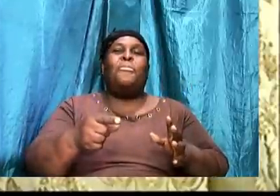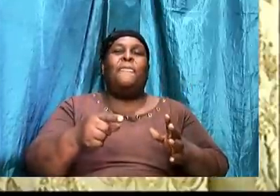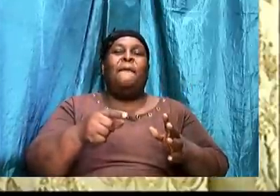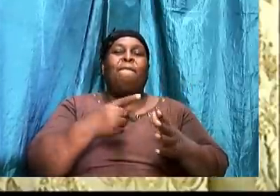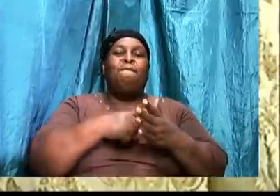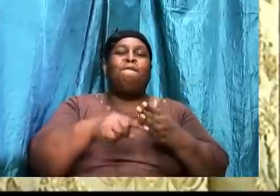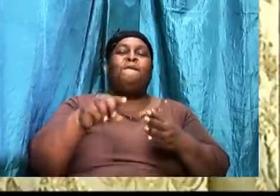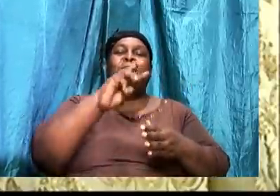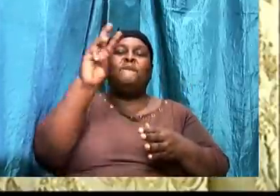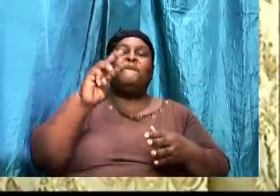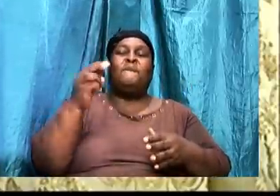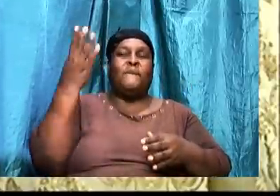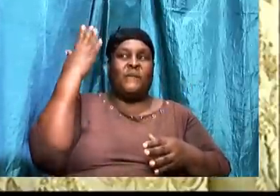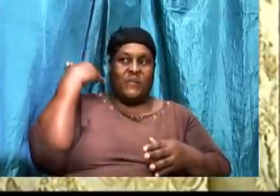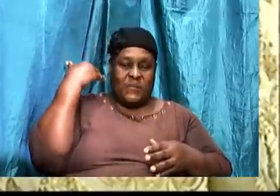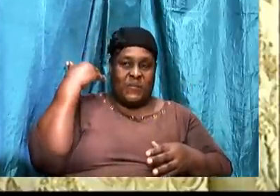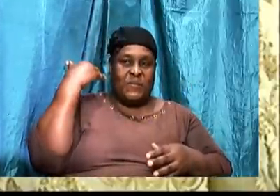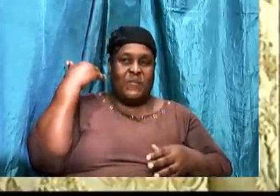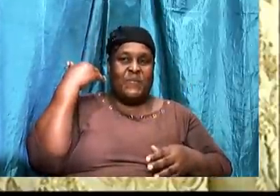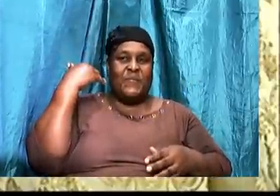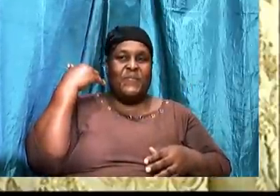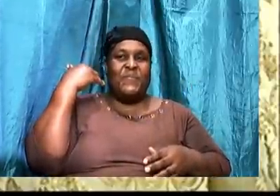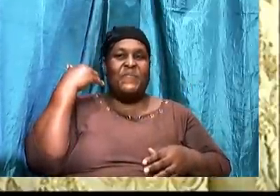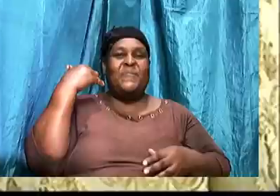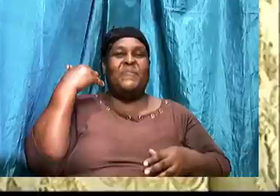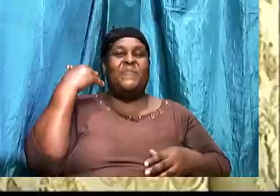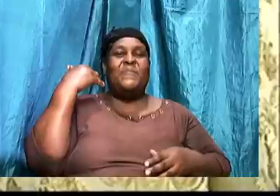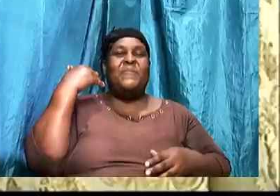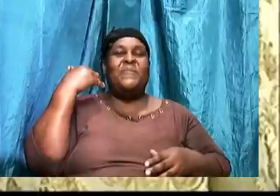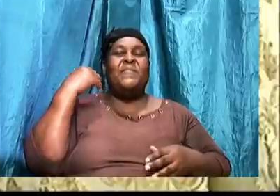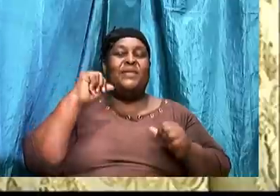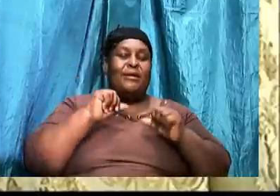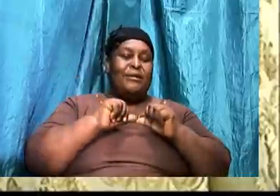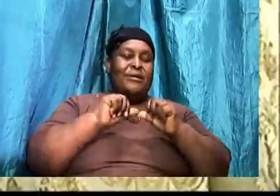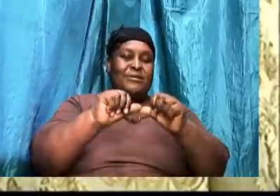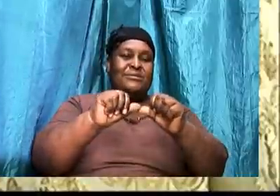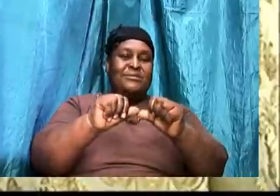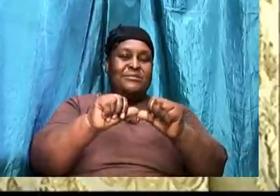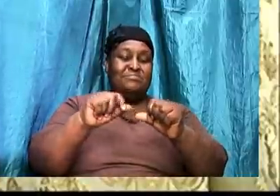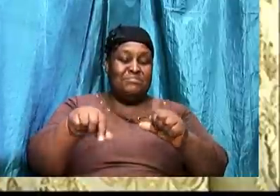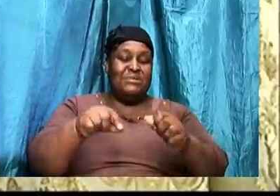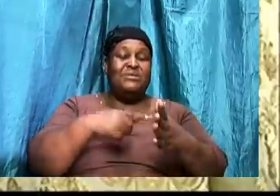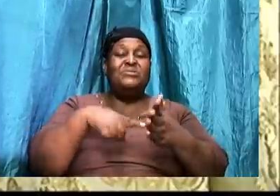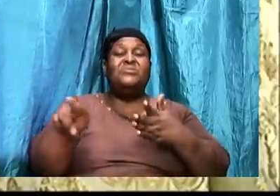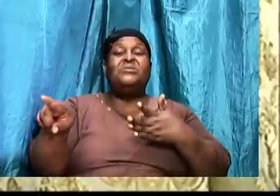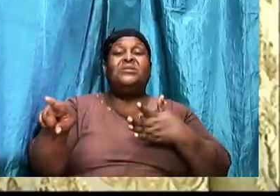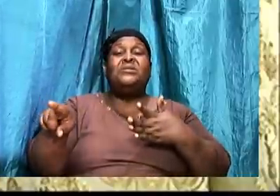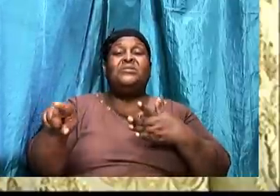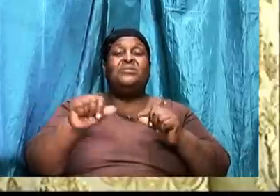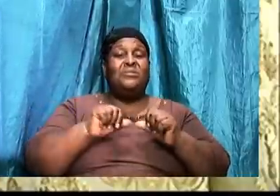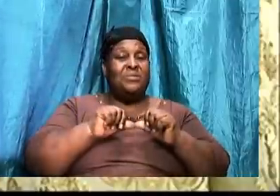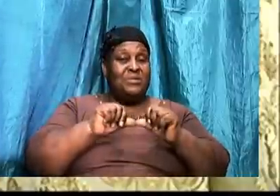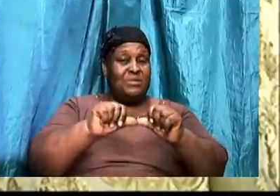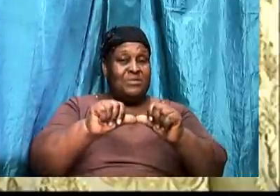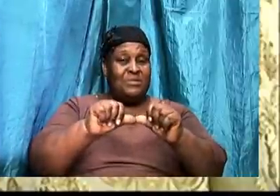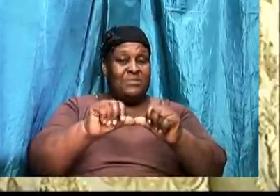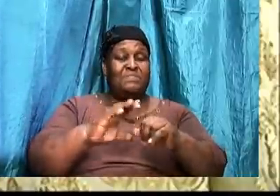we continued and this week we will continue.